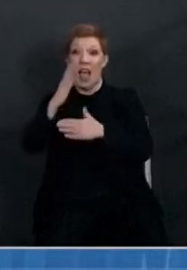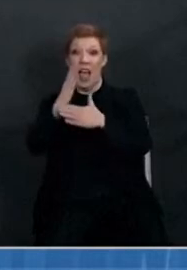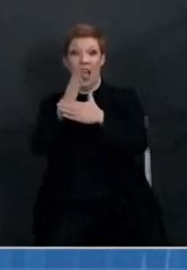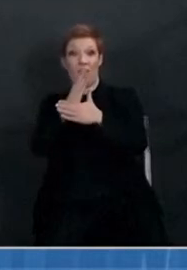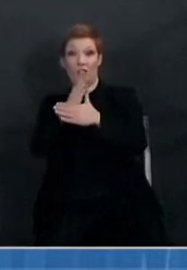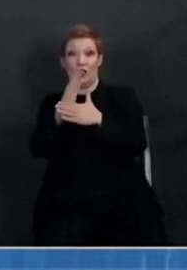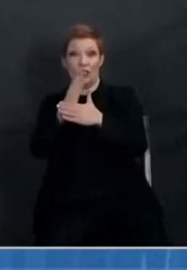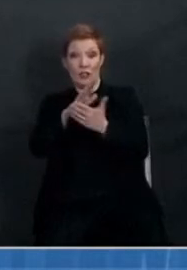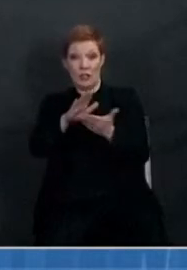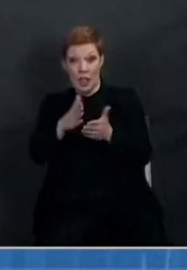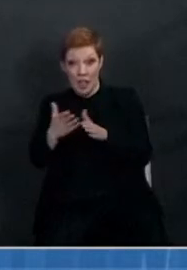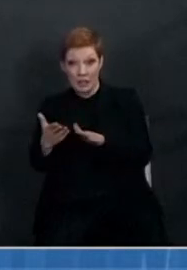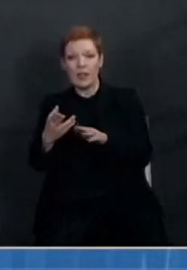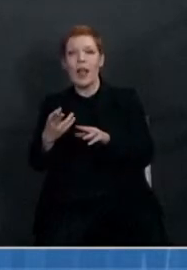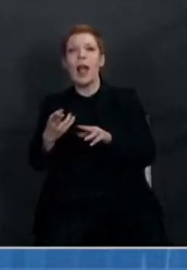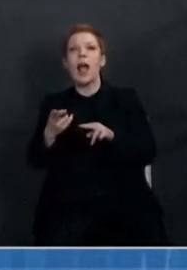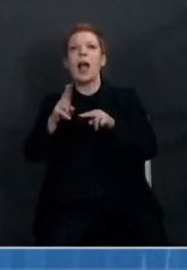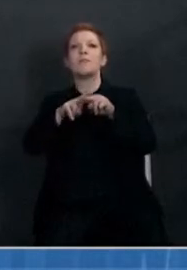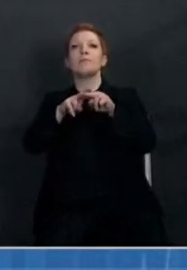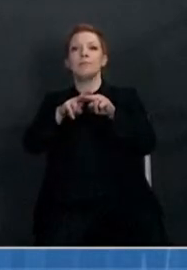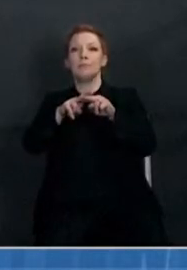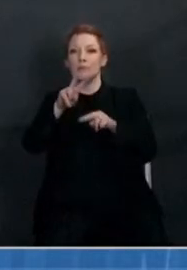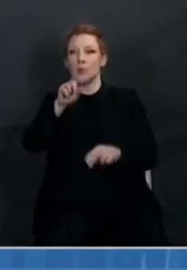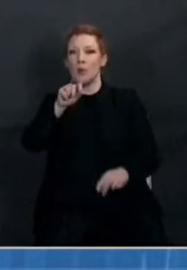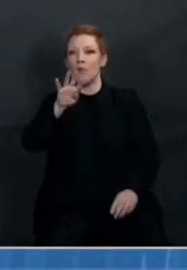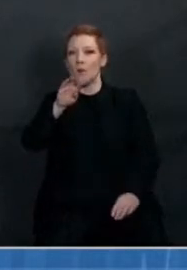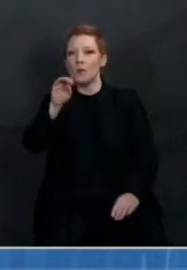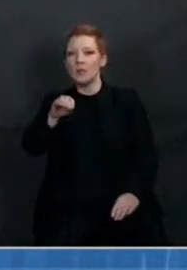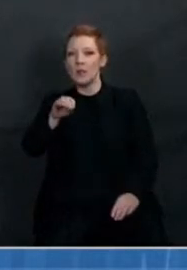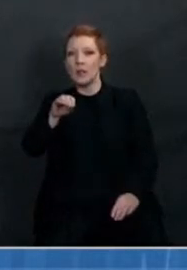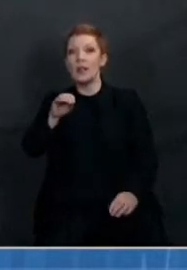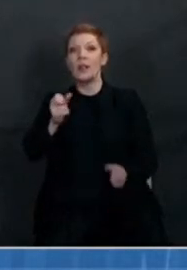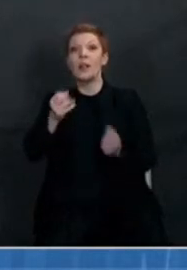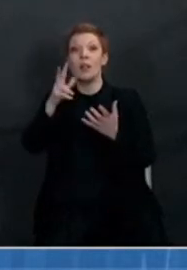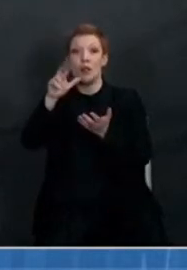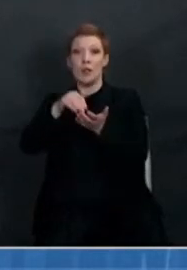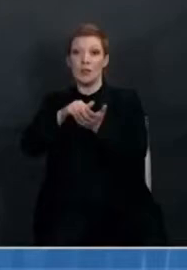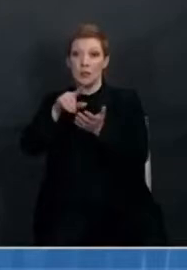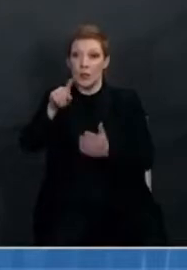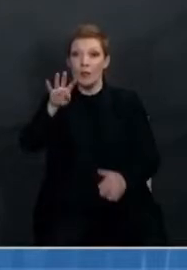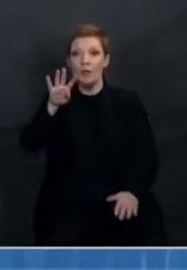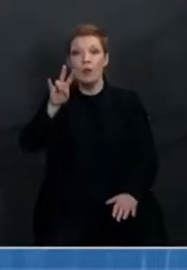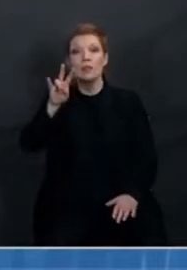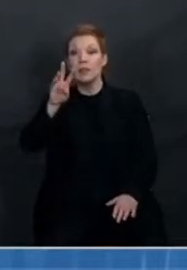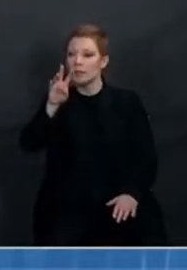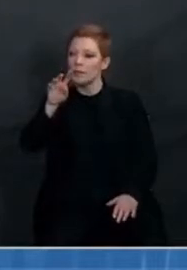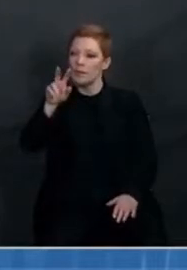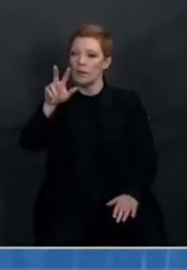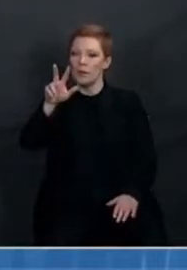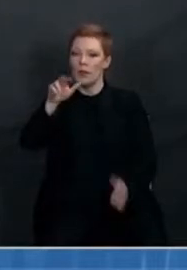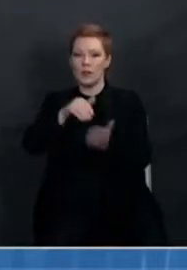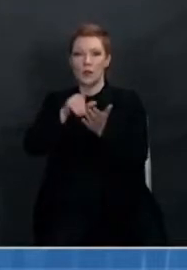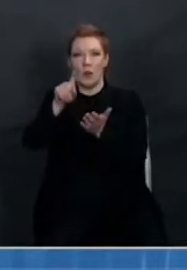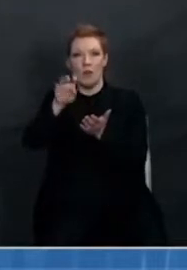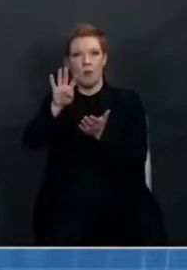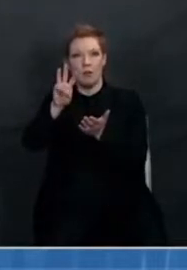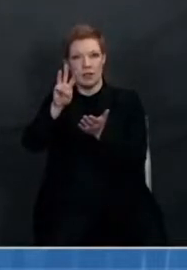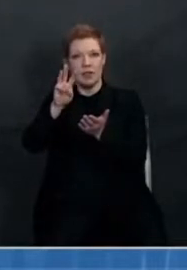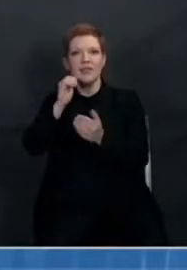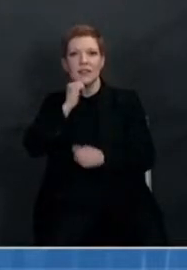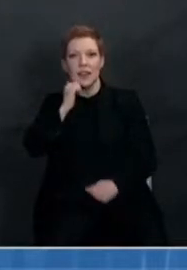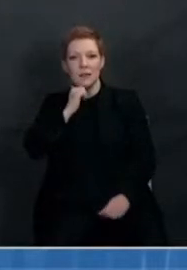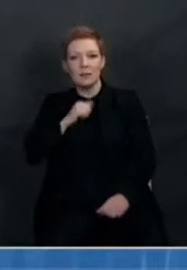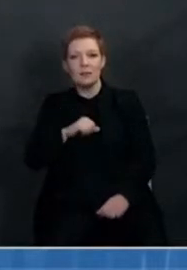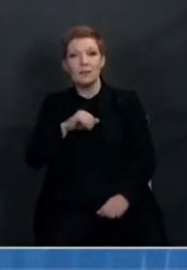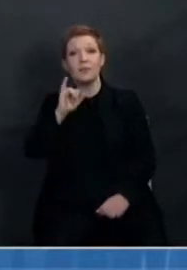increased 2.4% to 3,146 per day. While the recent decline in cases